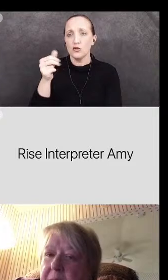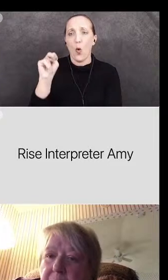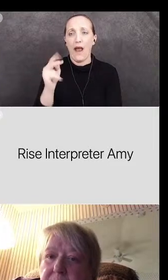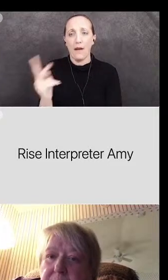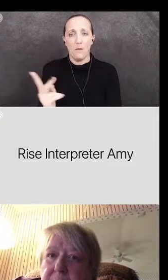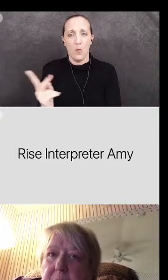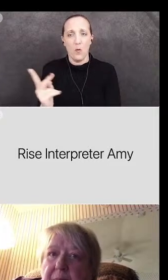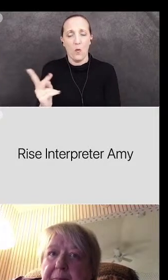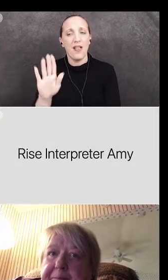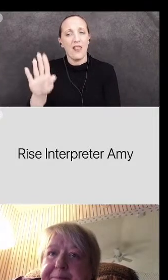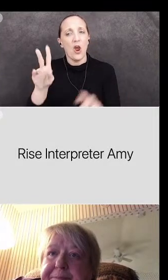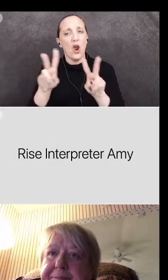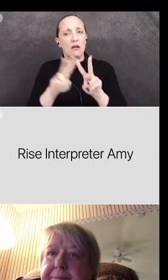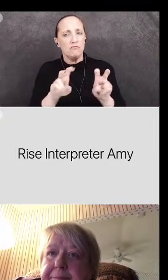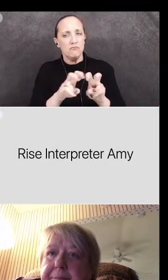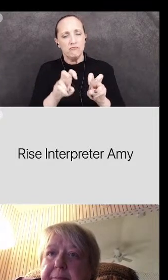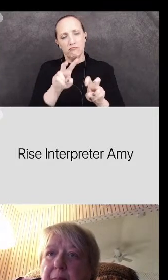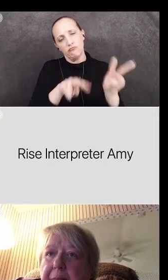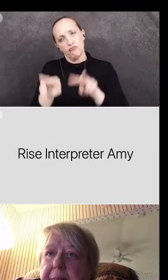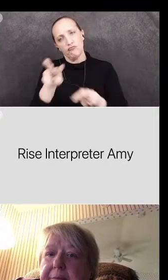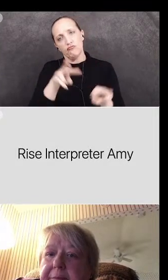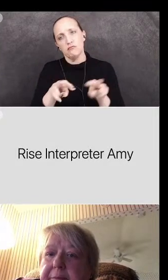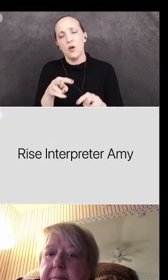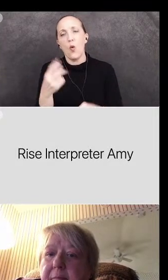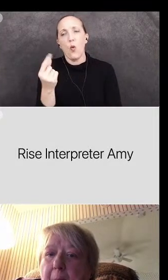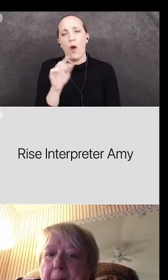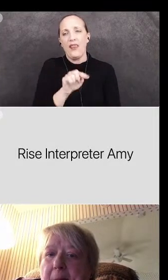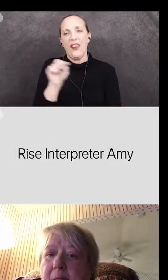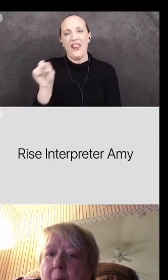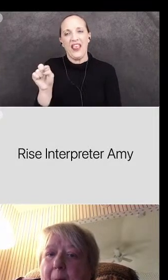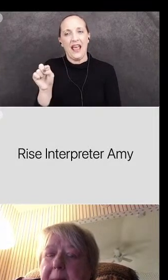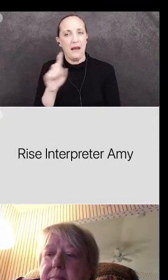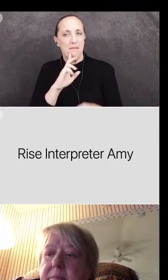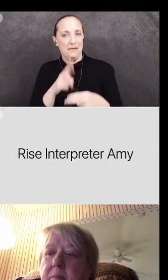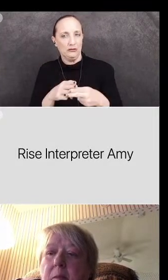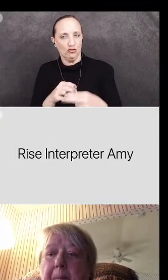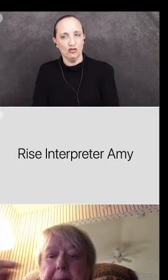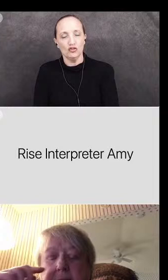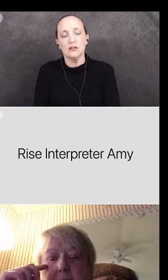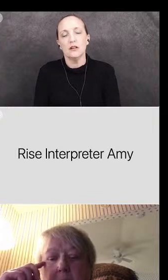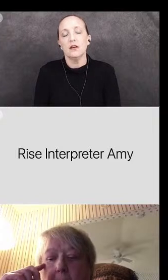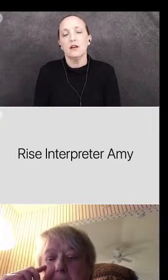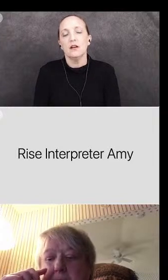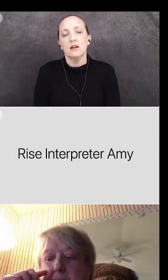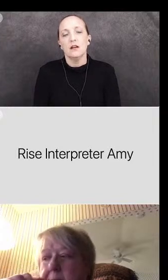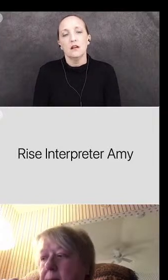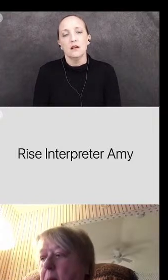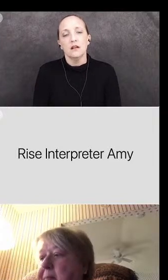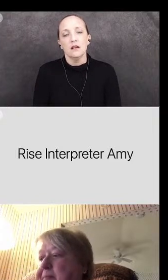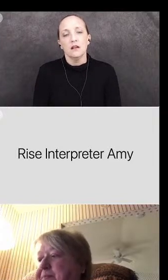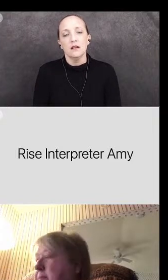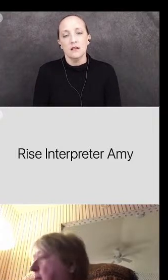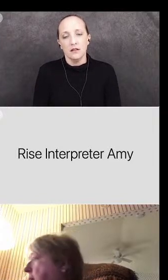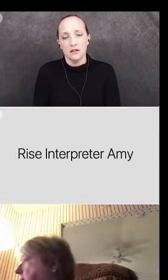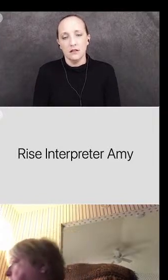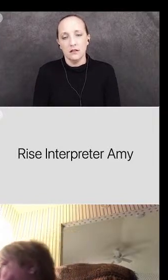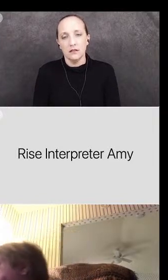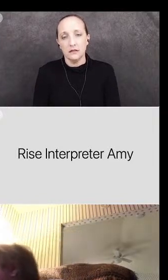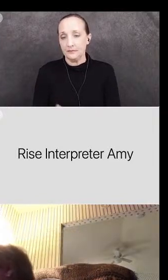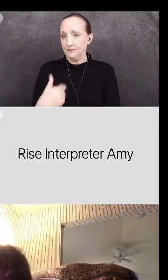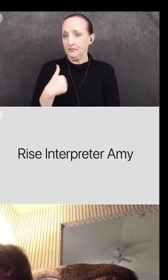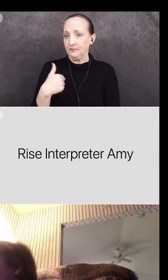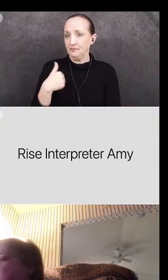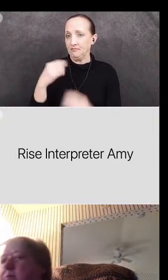of what they just mentioned. You know, being in